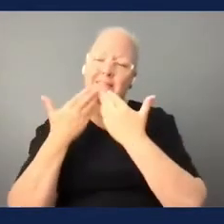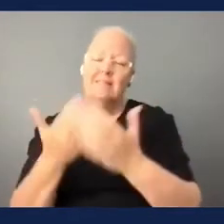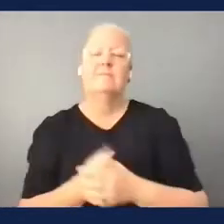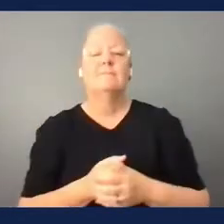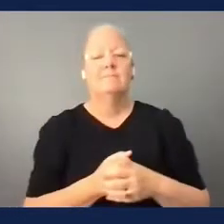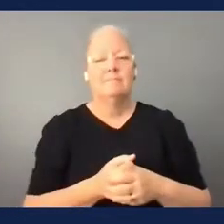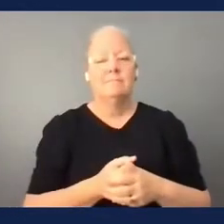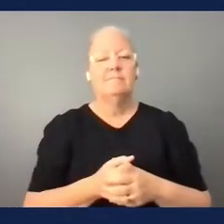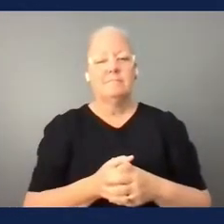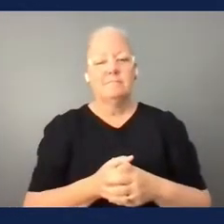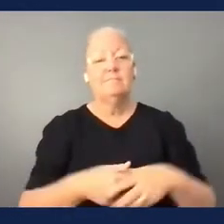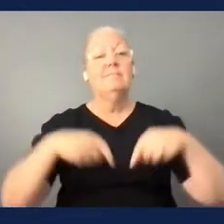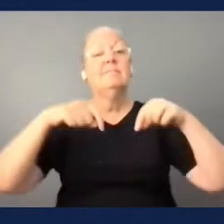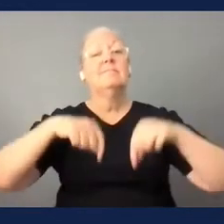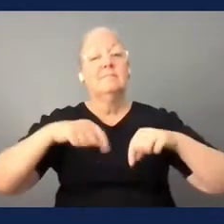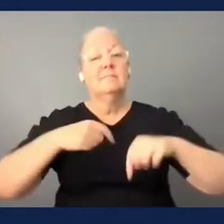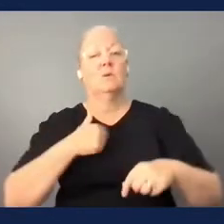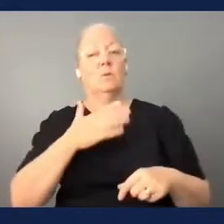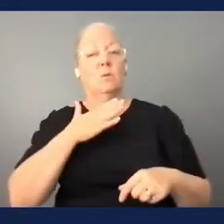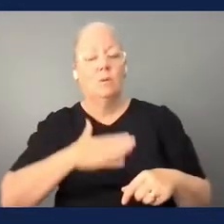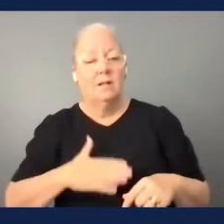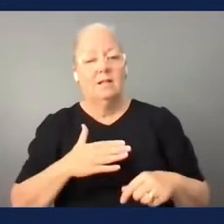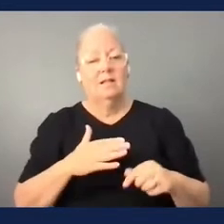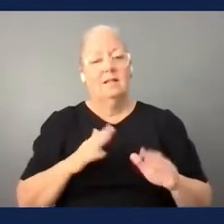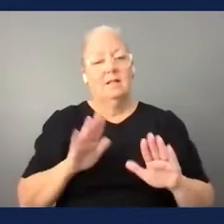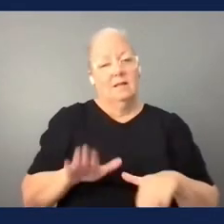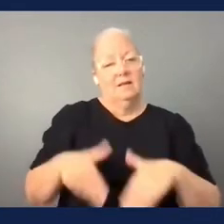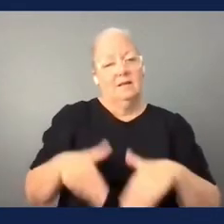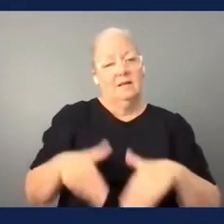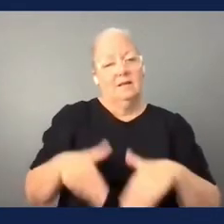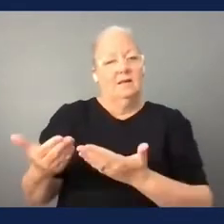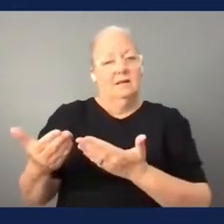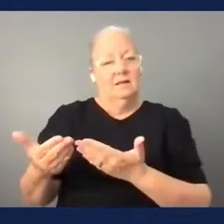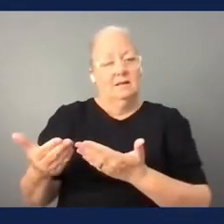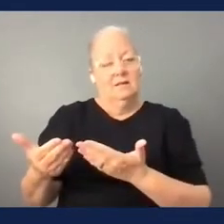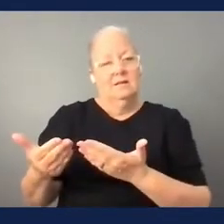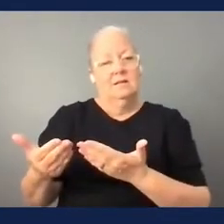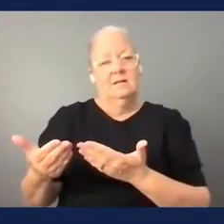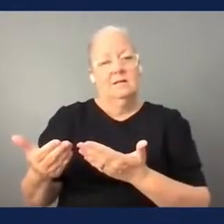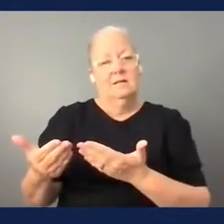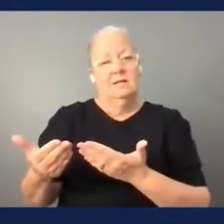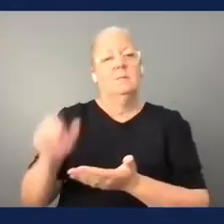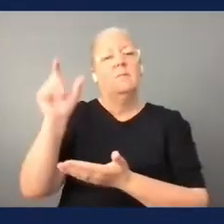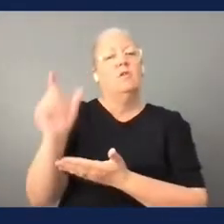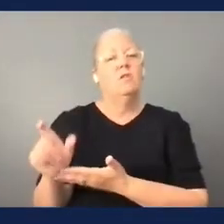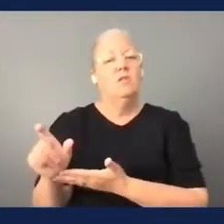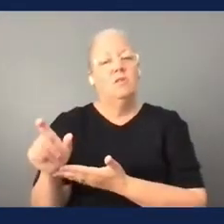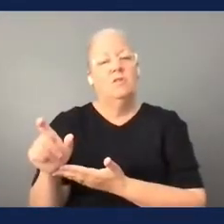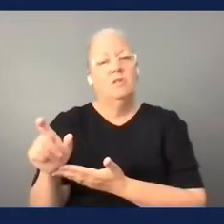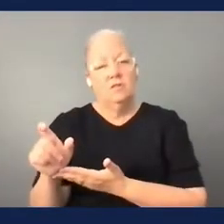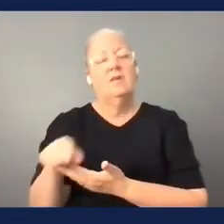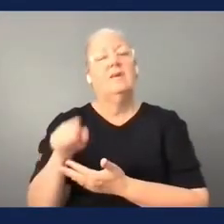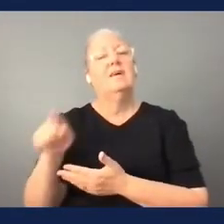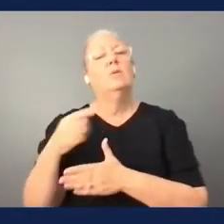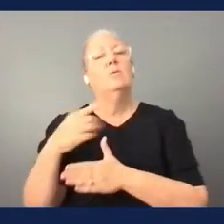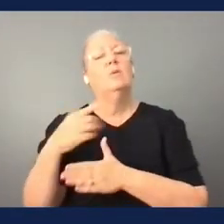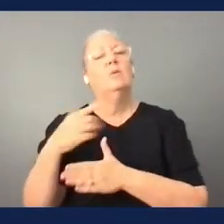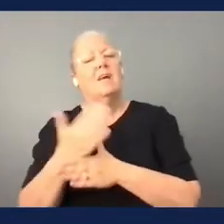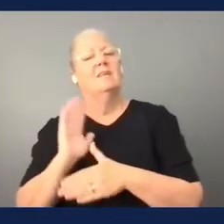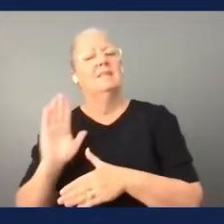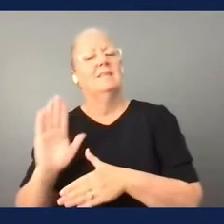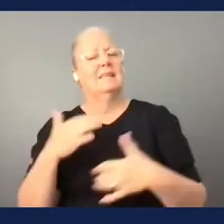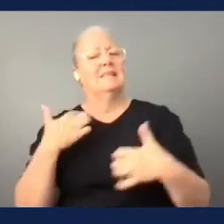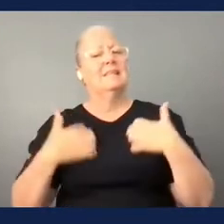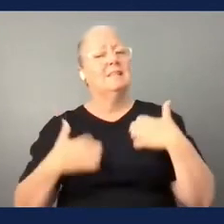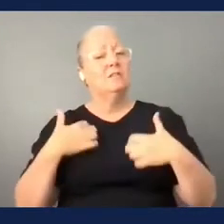we're going to move to donald um he's going to to share with us a very very interesting program i i